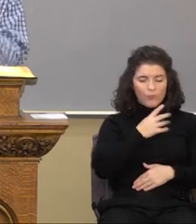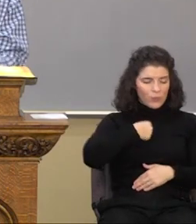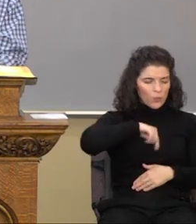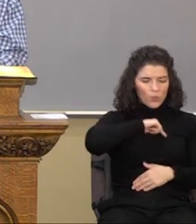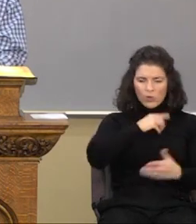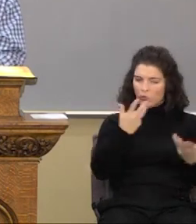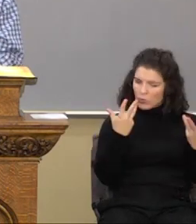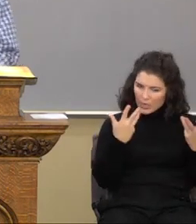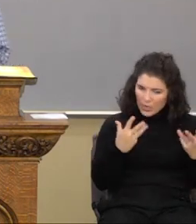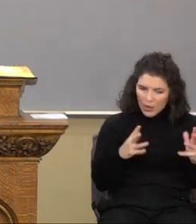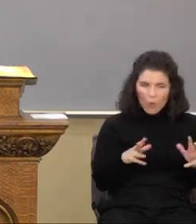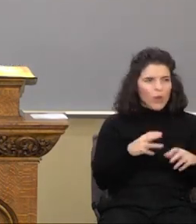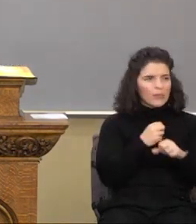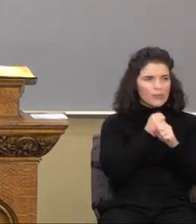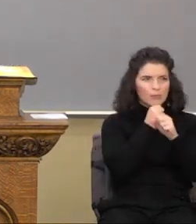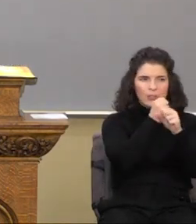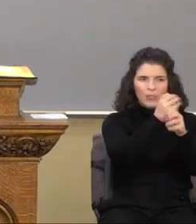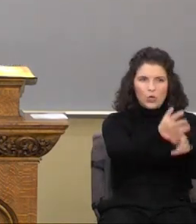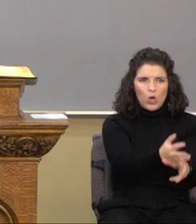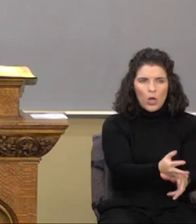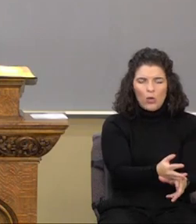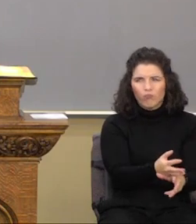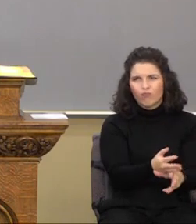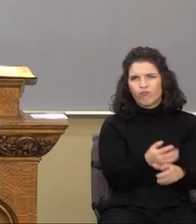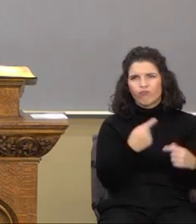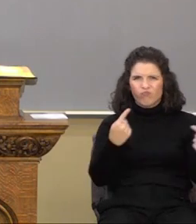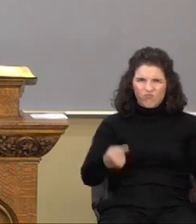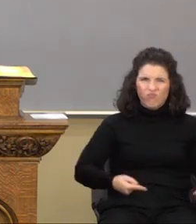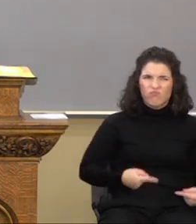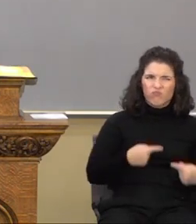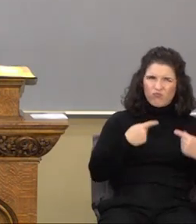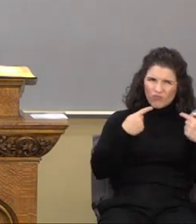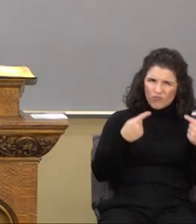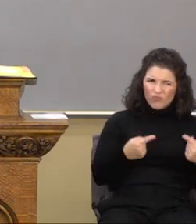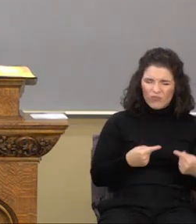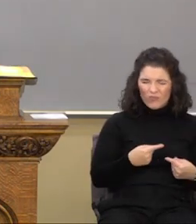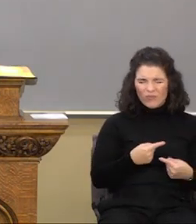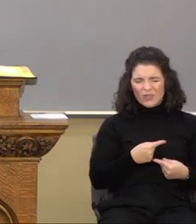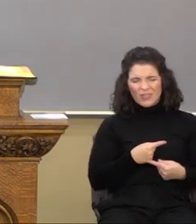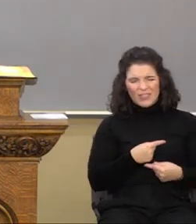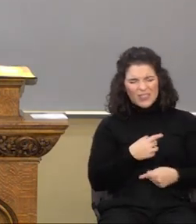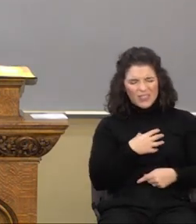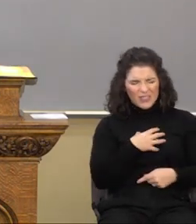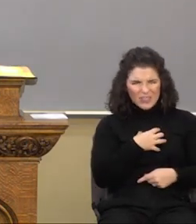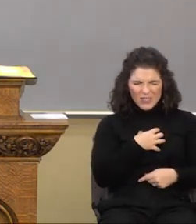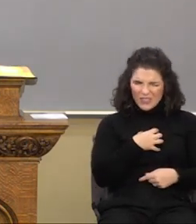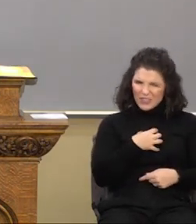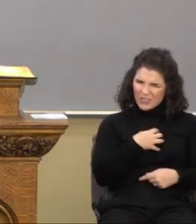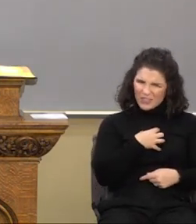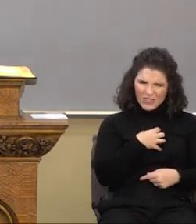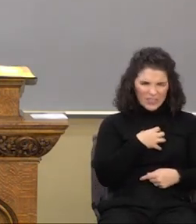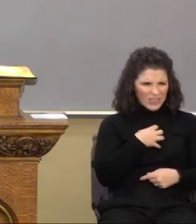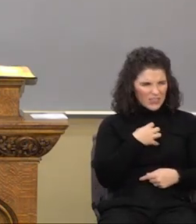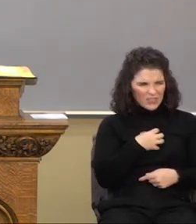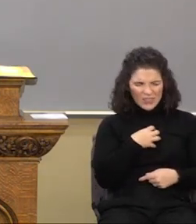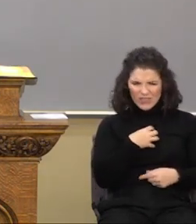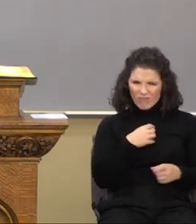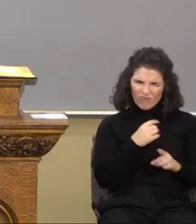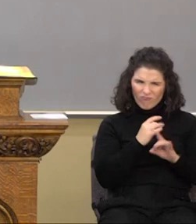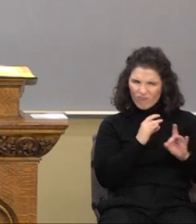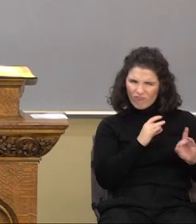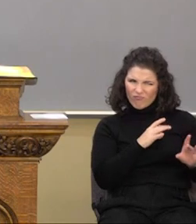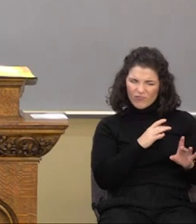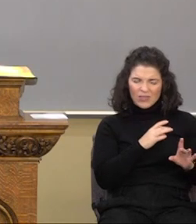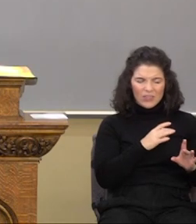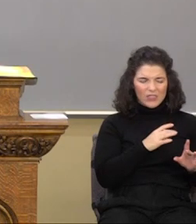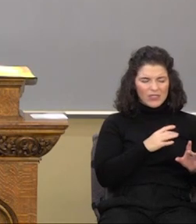the cause of turmoil and resentment and conflict. Live